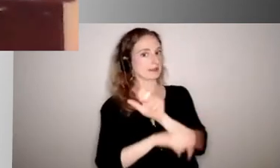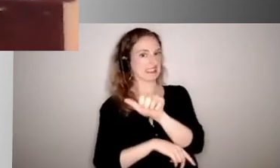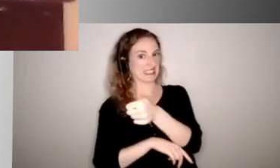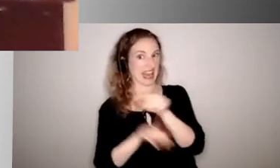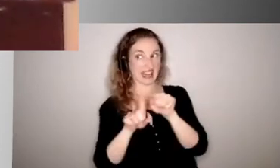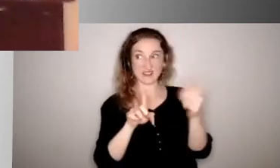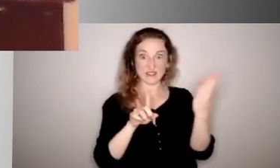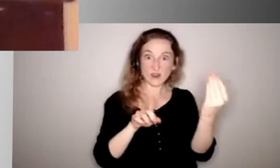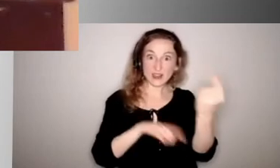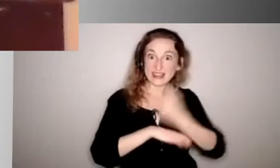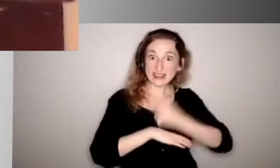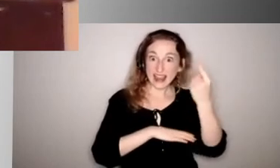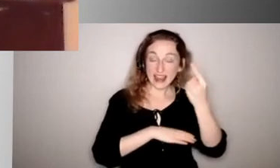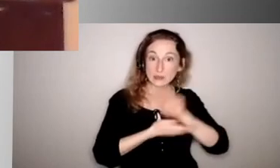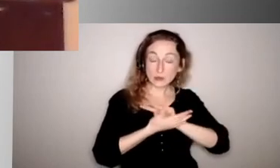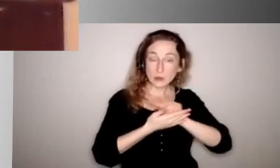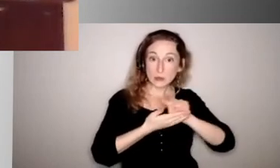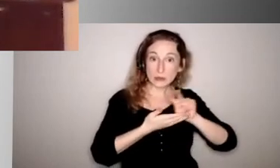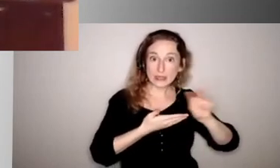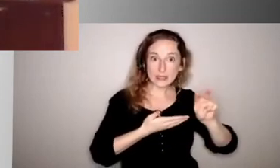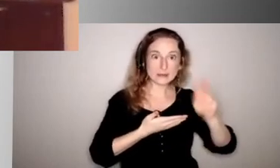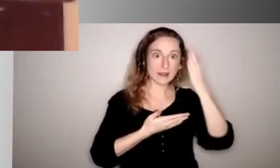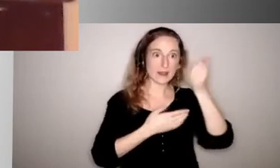10 to 14 days because they didn't wear their mask. Yeah.